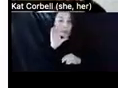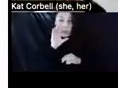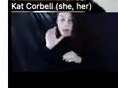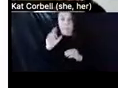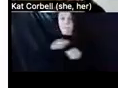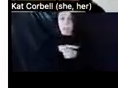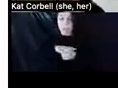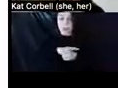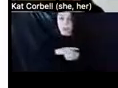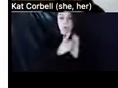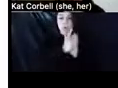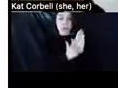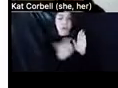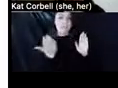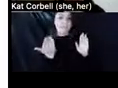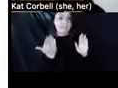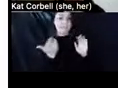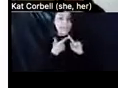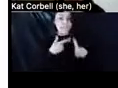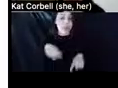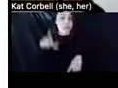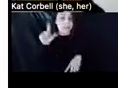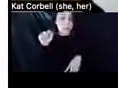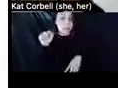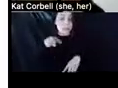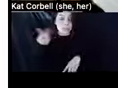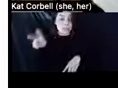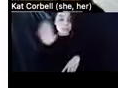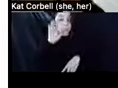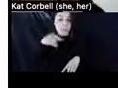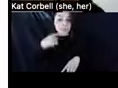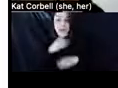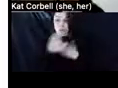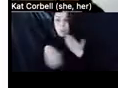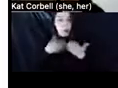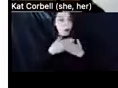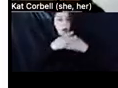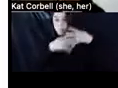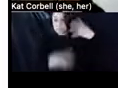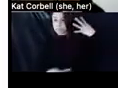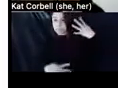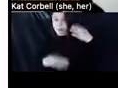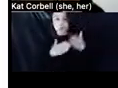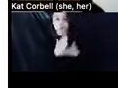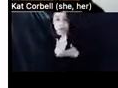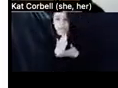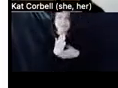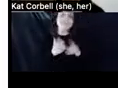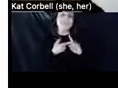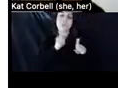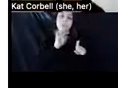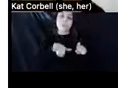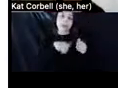2022, uh, that'll tell you all your rights that, um, have been given from that, uh, uh, that piece of